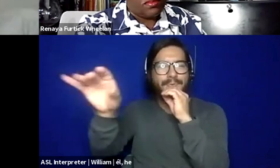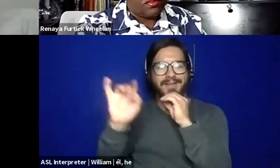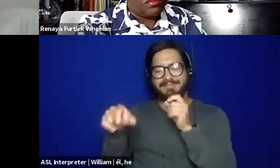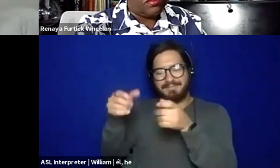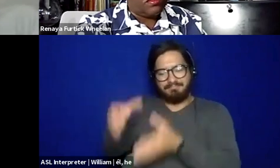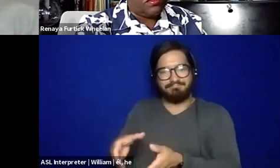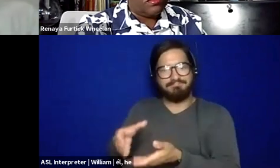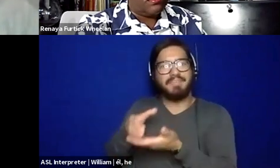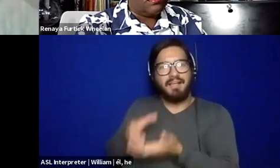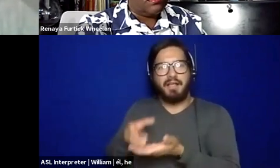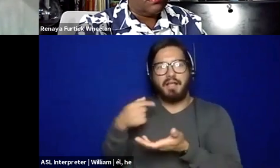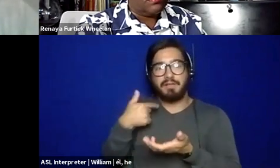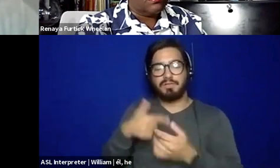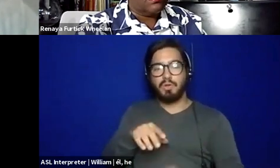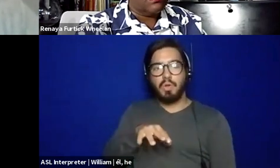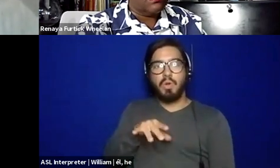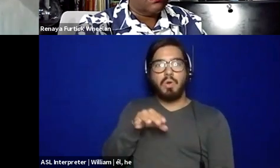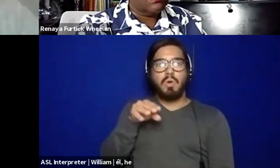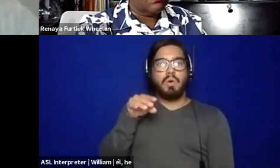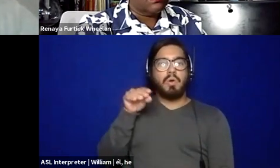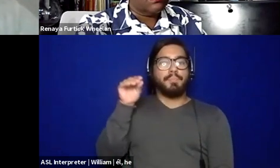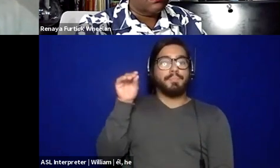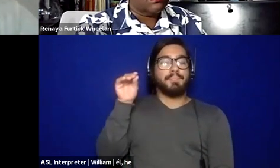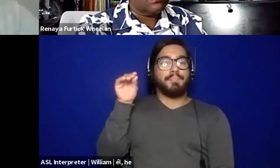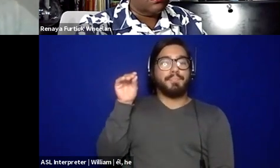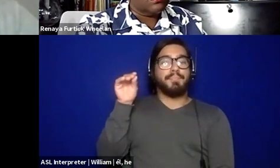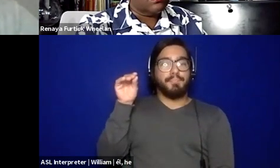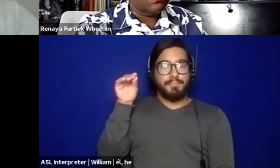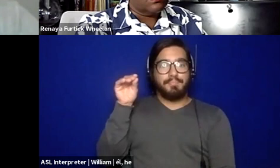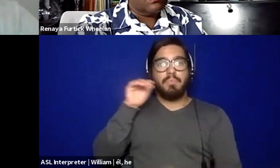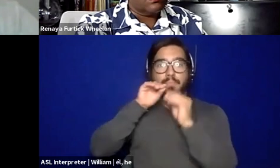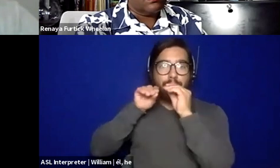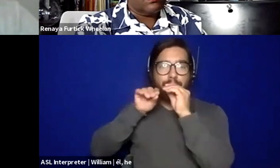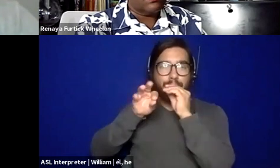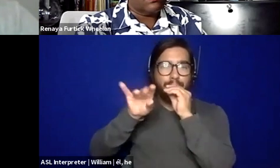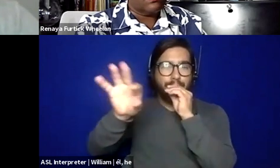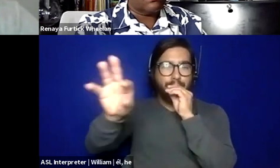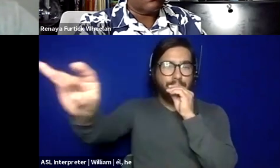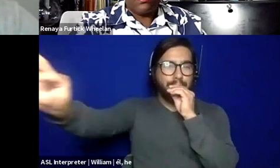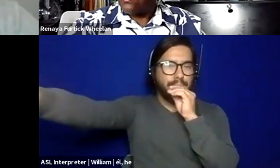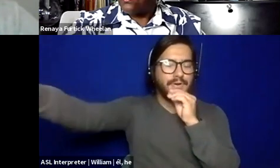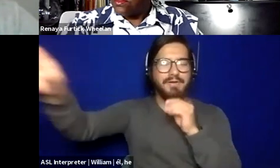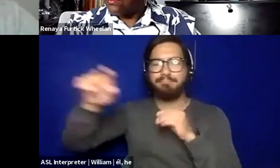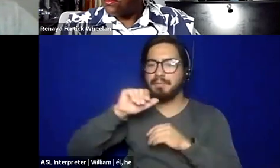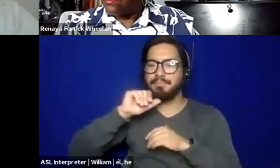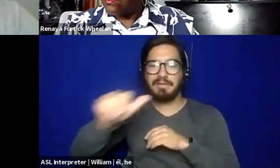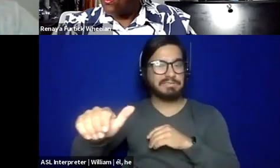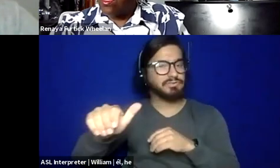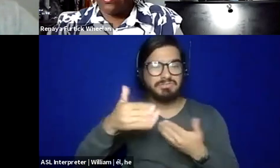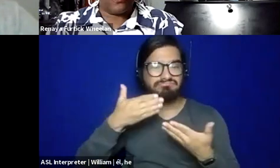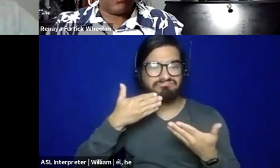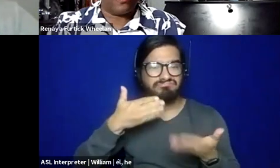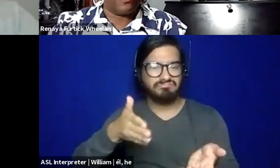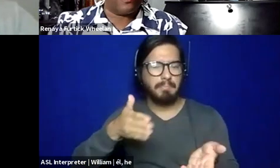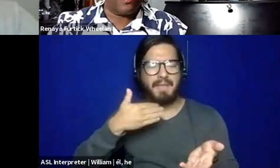to breathe in what can let you, allows you to feel settled and blow out all that stuff that you no longer serves you and isn't even